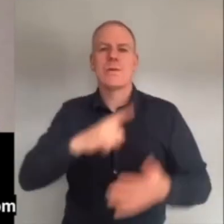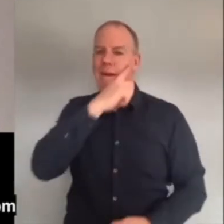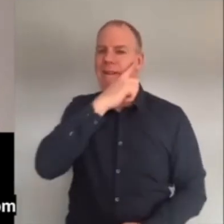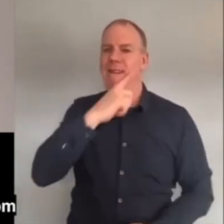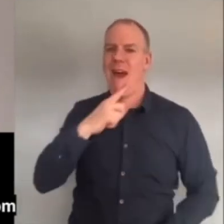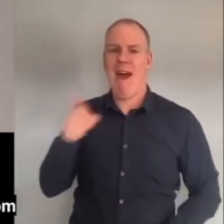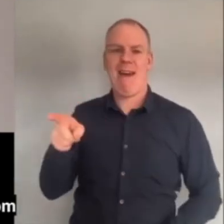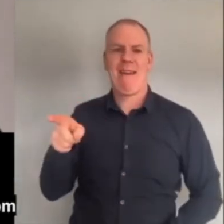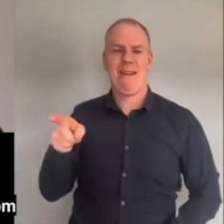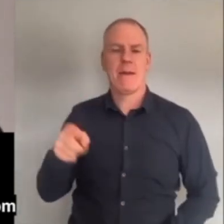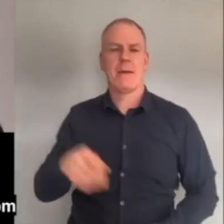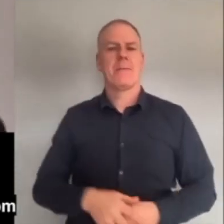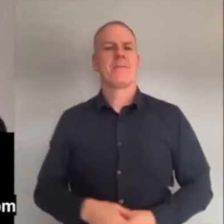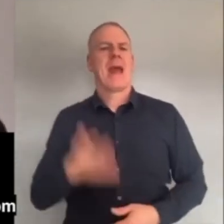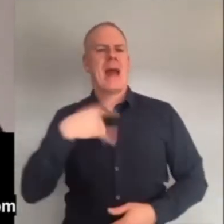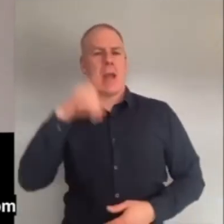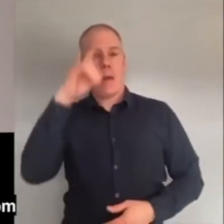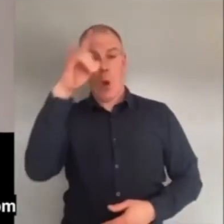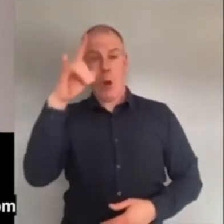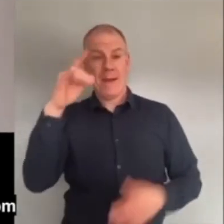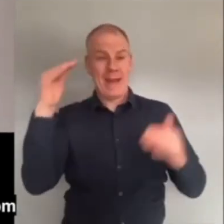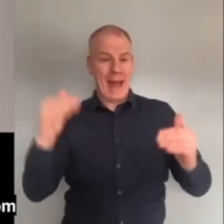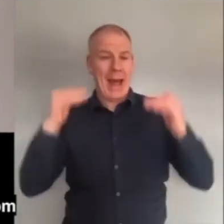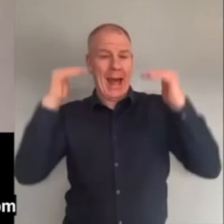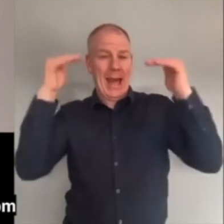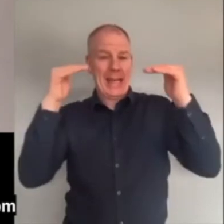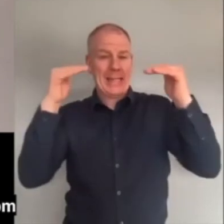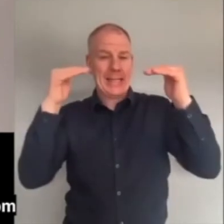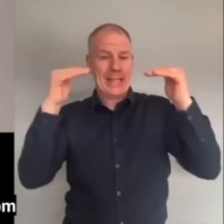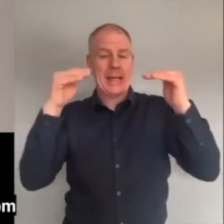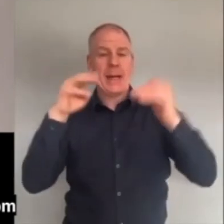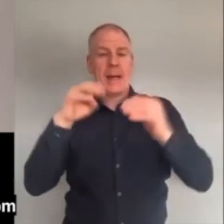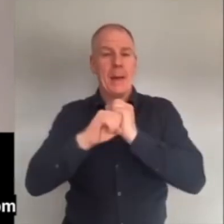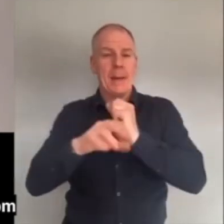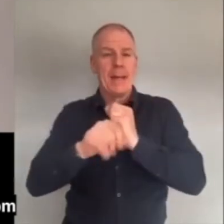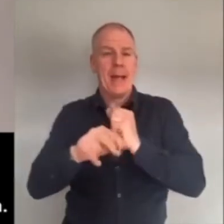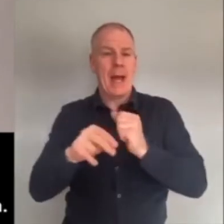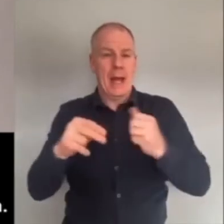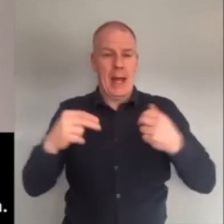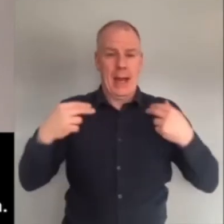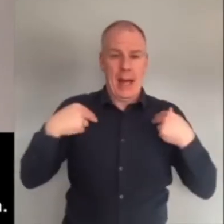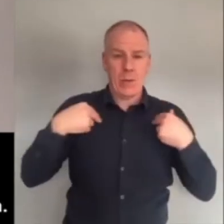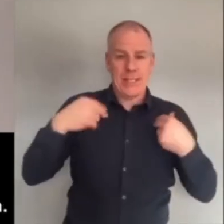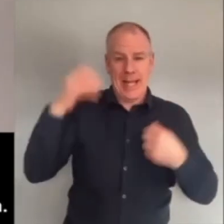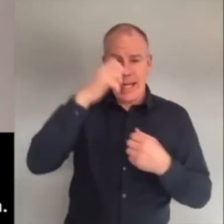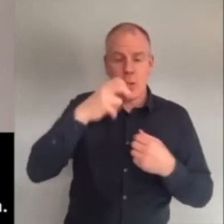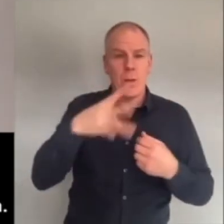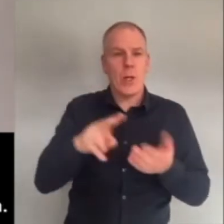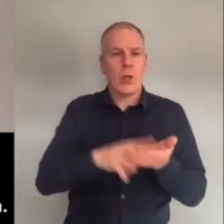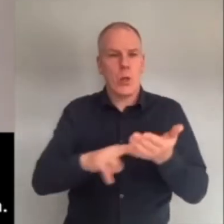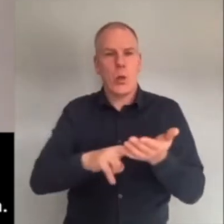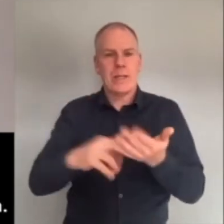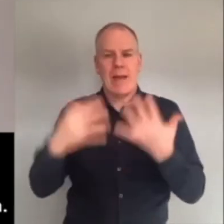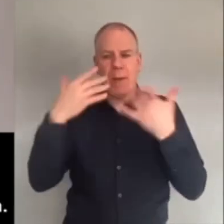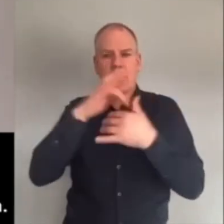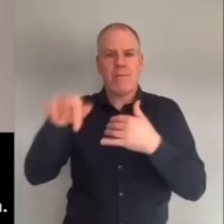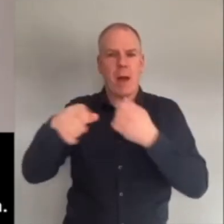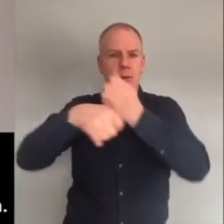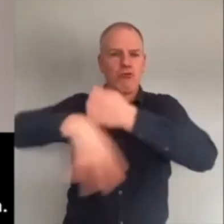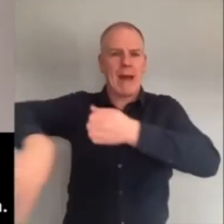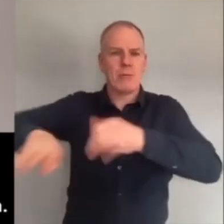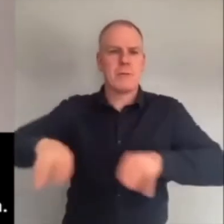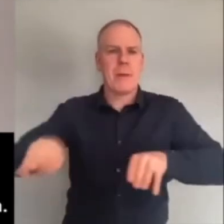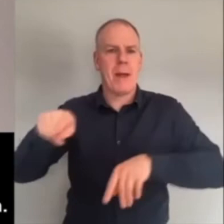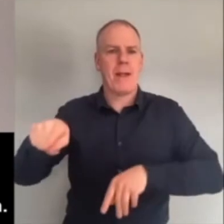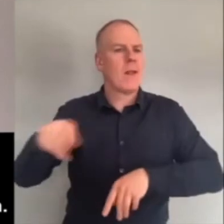I'm also hoping that elite media will increasingly use observations from participants on the ground rather than just politicians